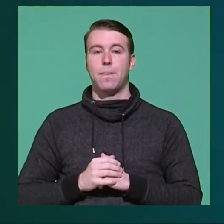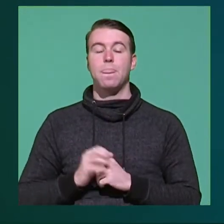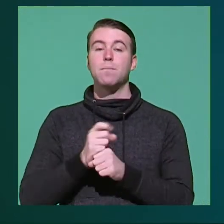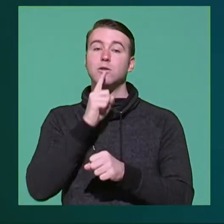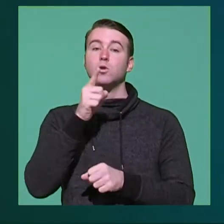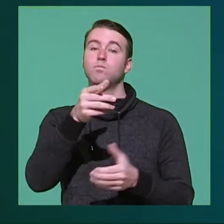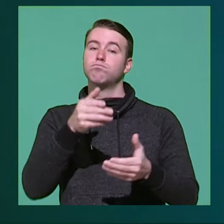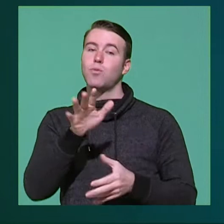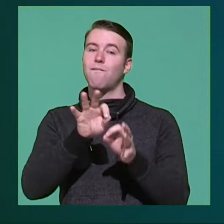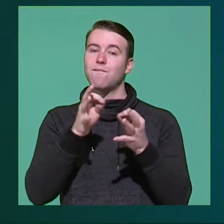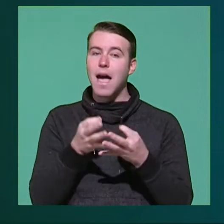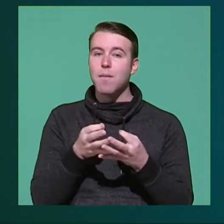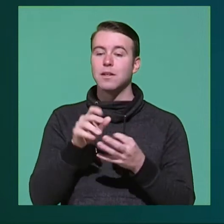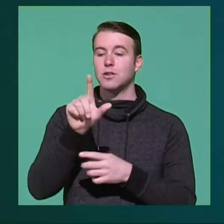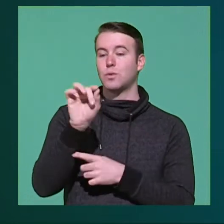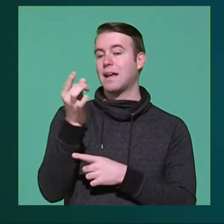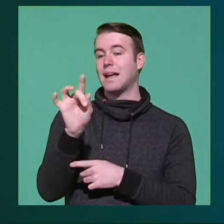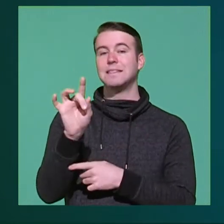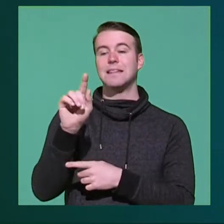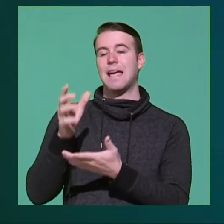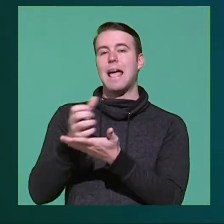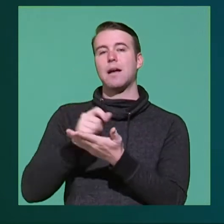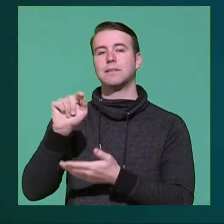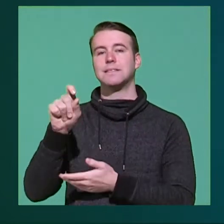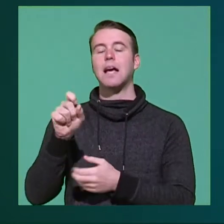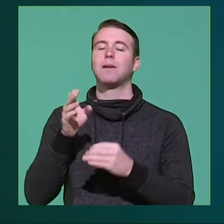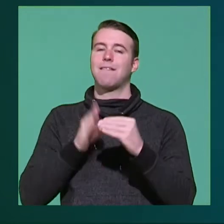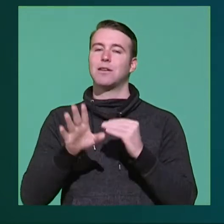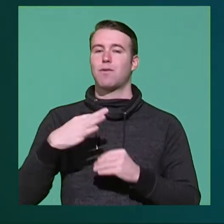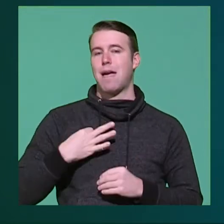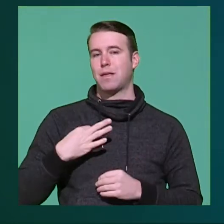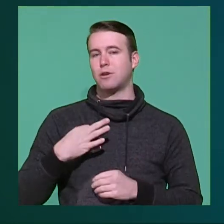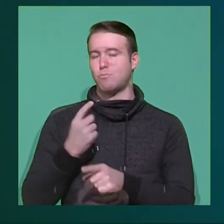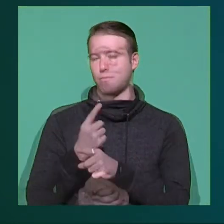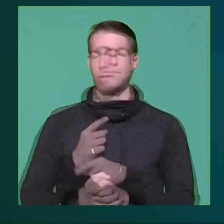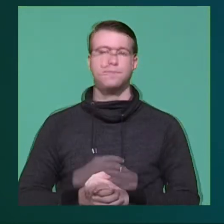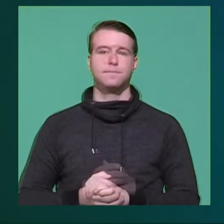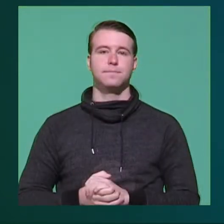Be sure to have your family's 2018 income taxes in order to complete applications properly.